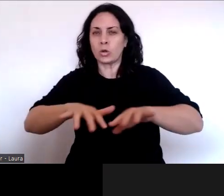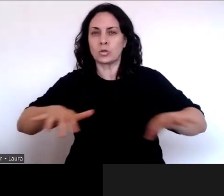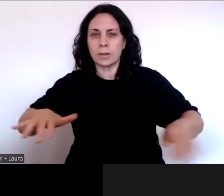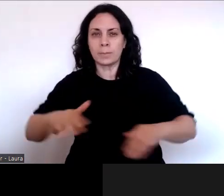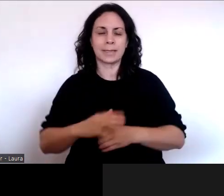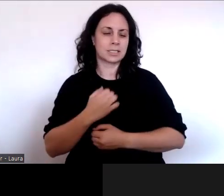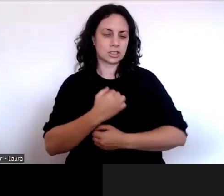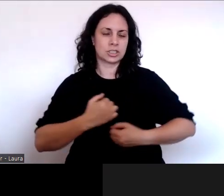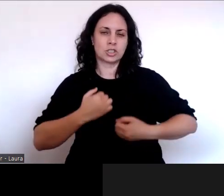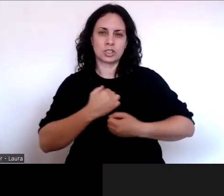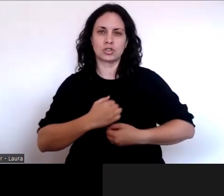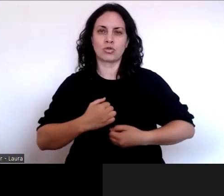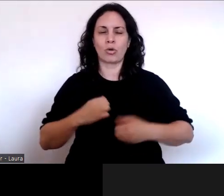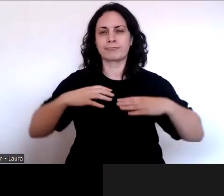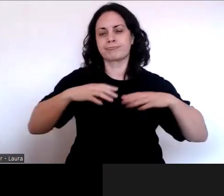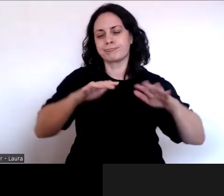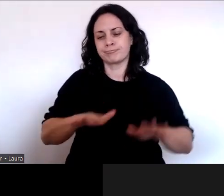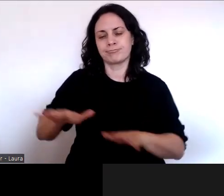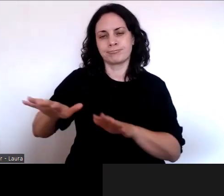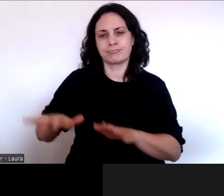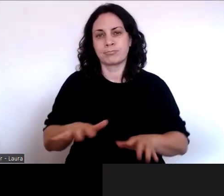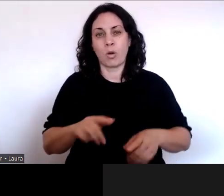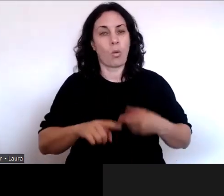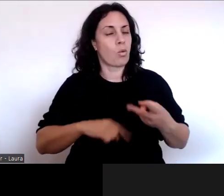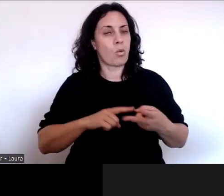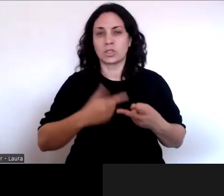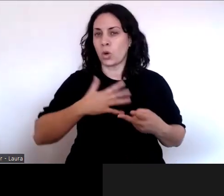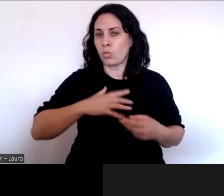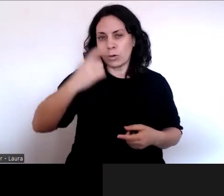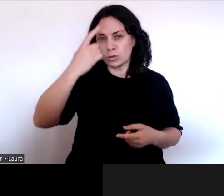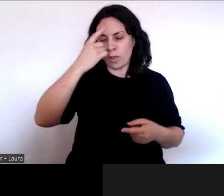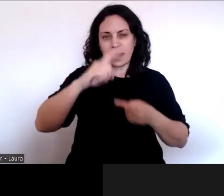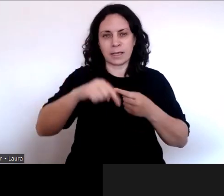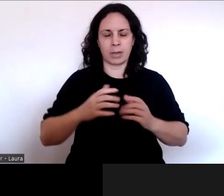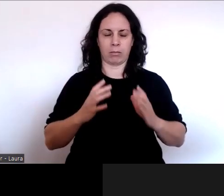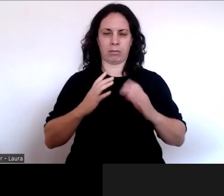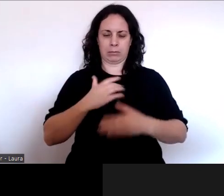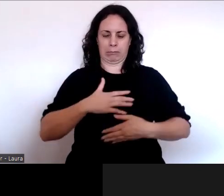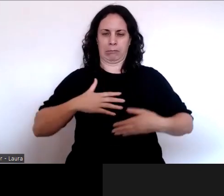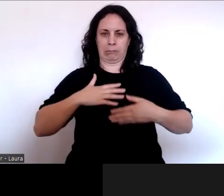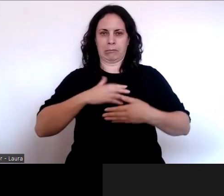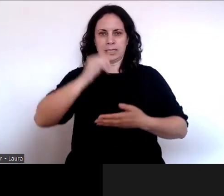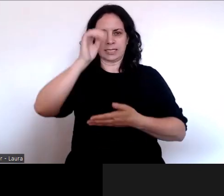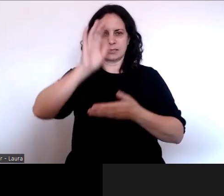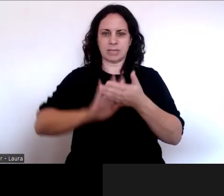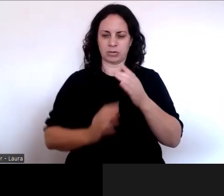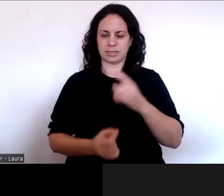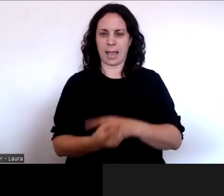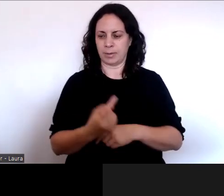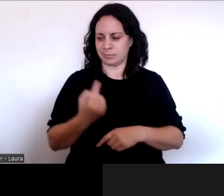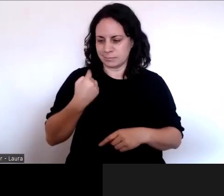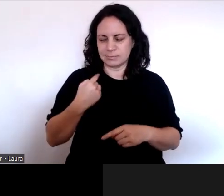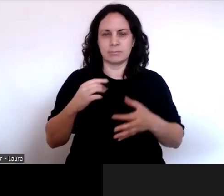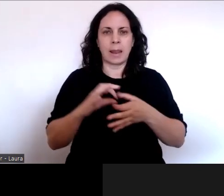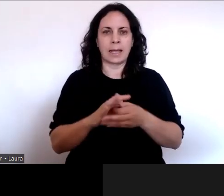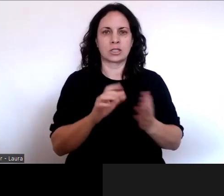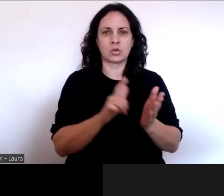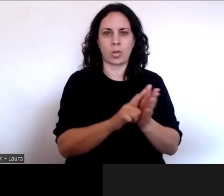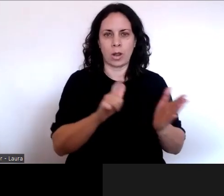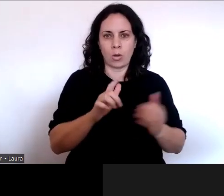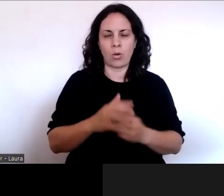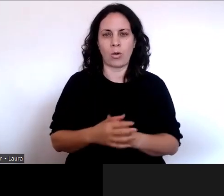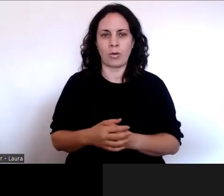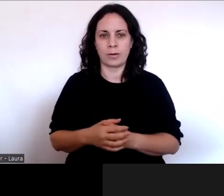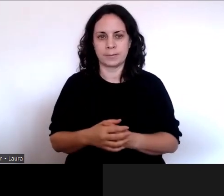actually think about distressing things over the holiday period. So we've got a much longer